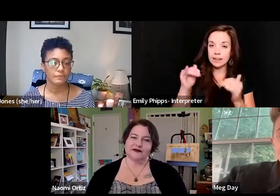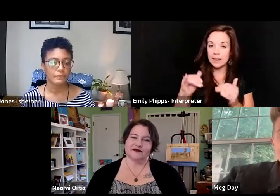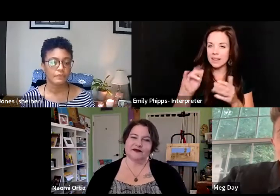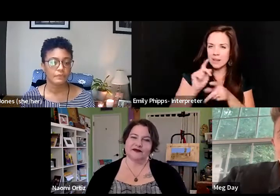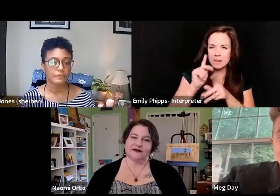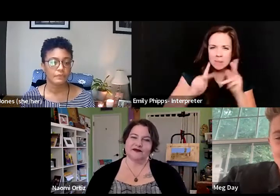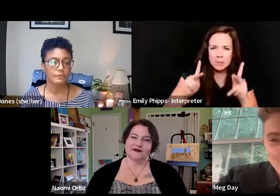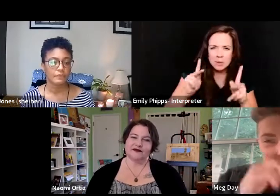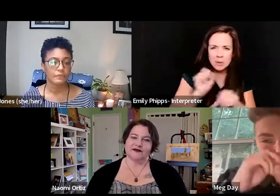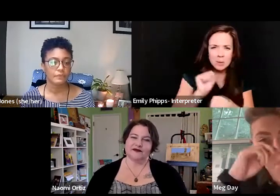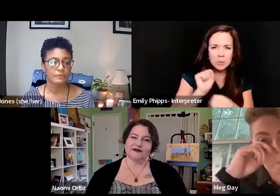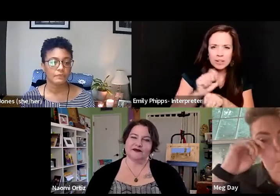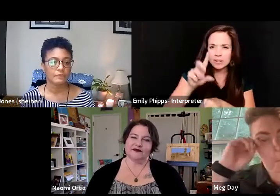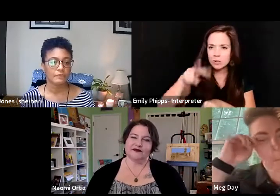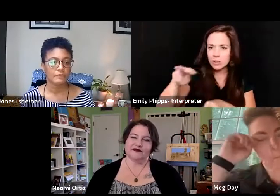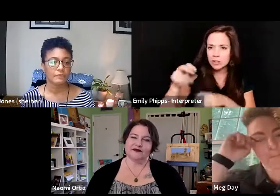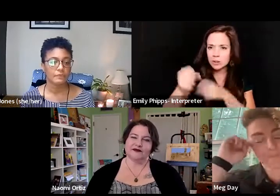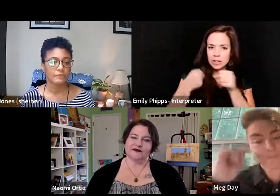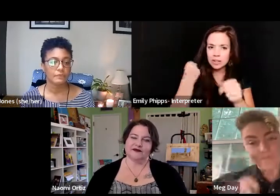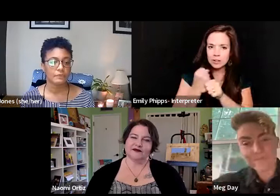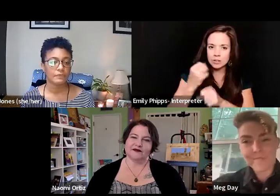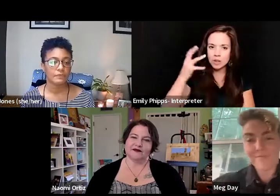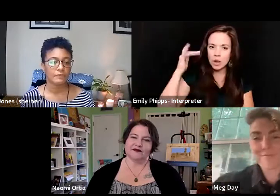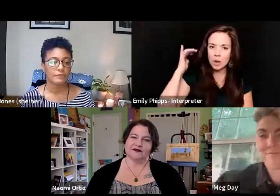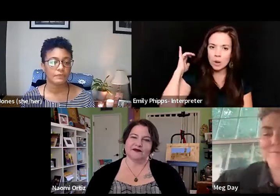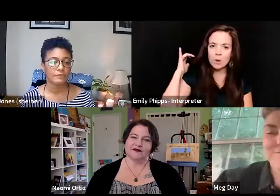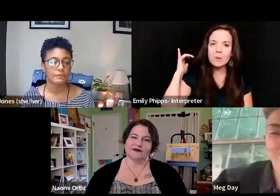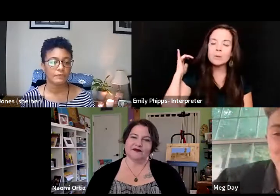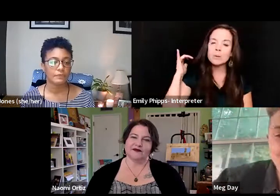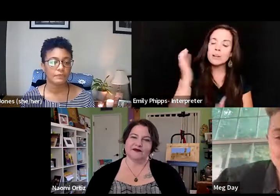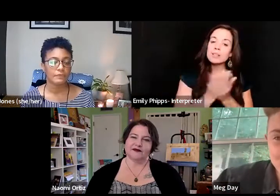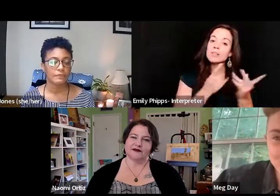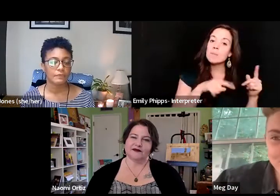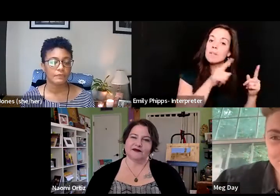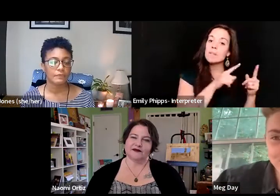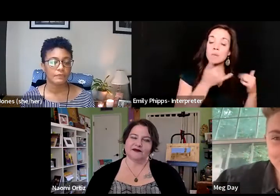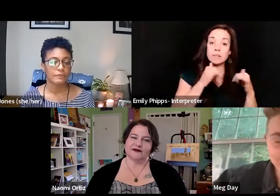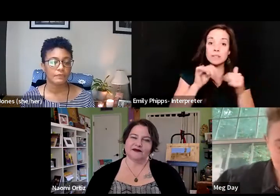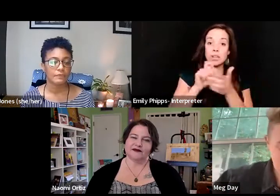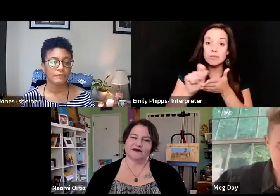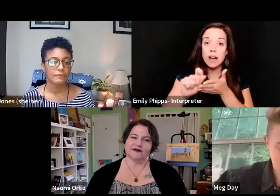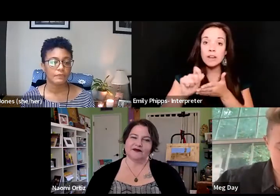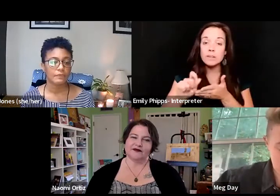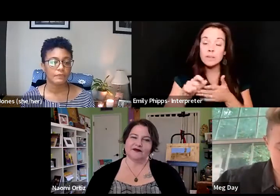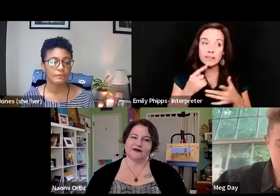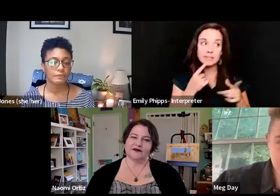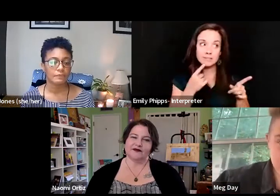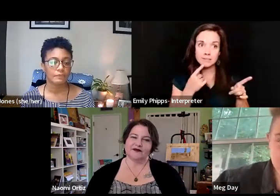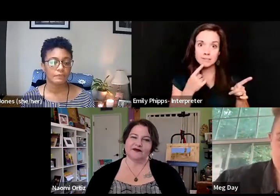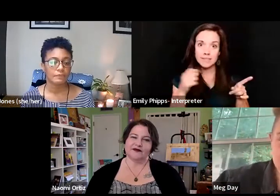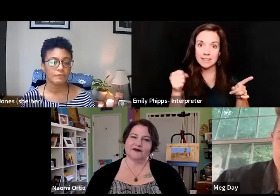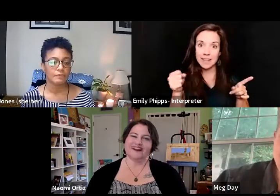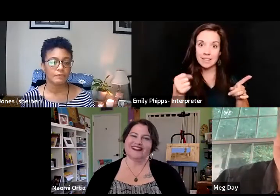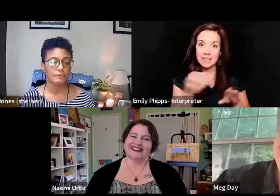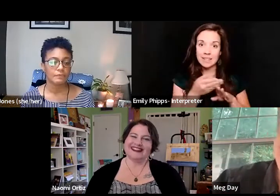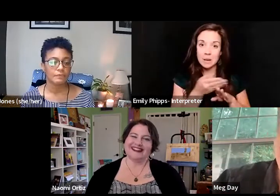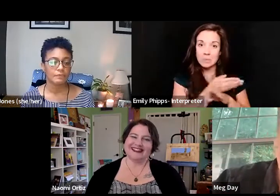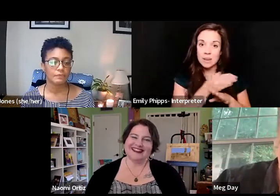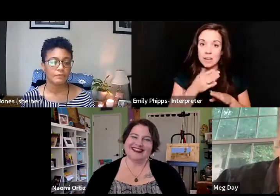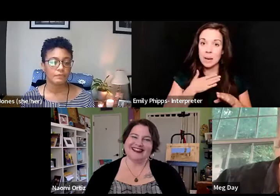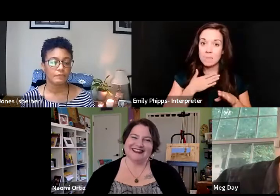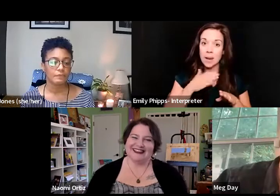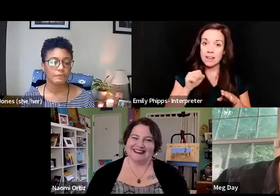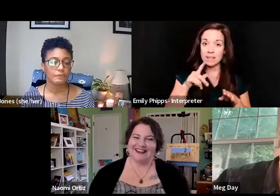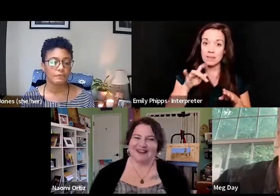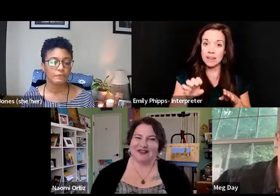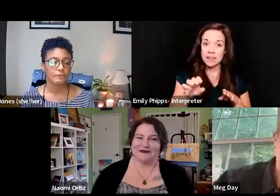22 years ago, who, you know, who, some of whom who are still writing, but I'm just like, yeah, that's like the pre-MySpace generation, you know, it's not